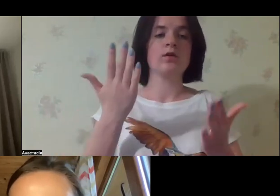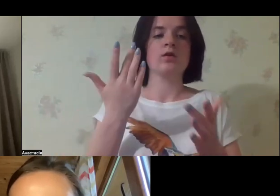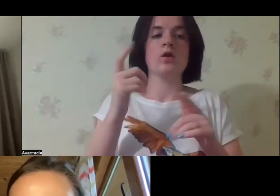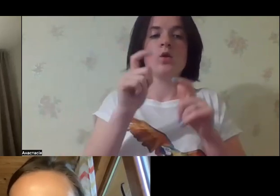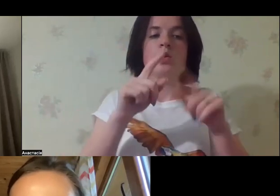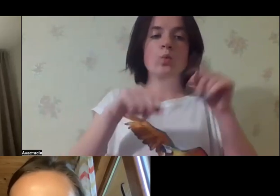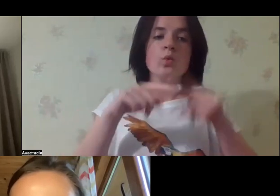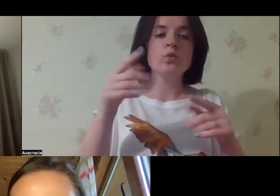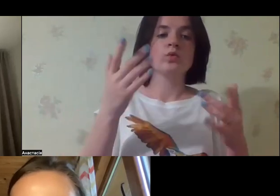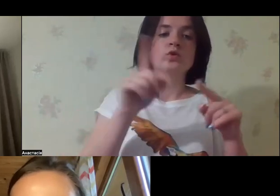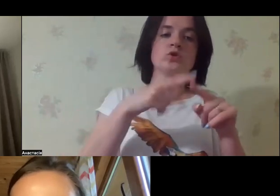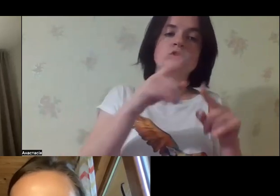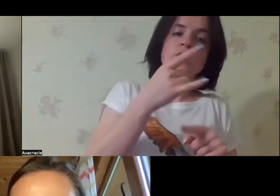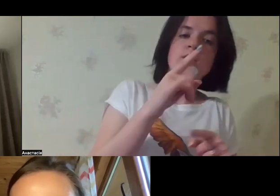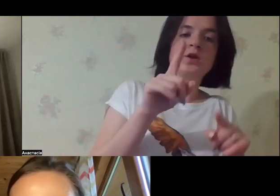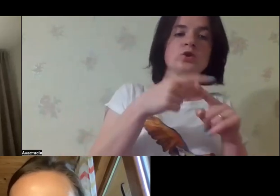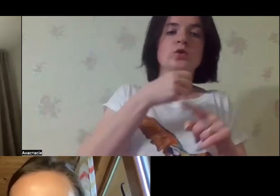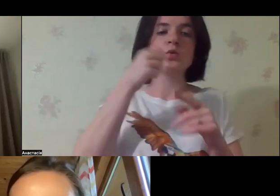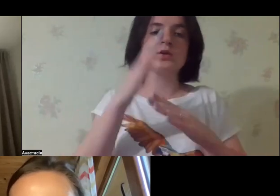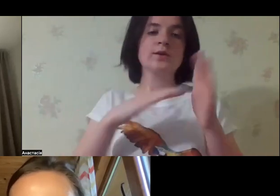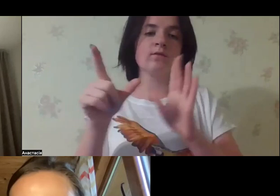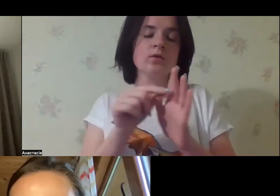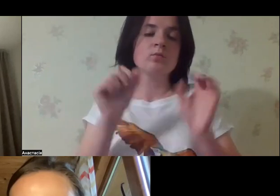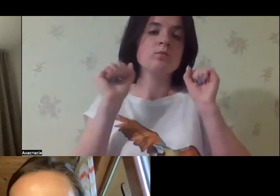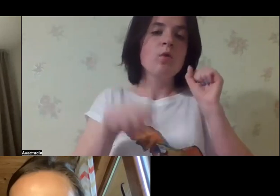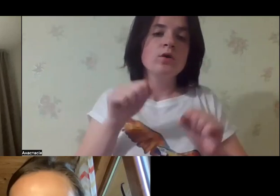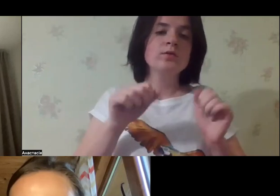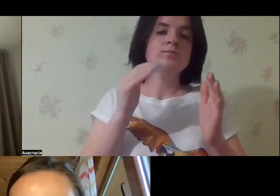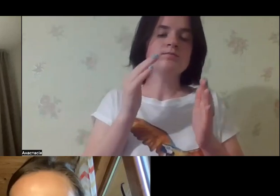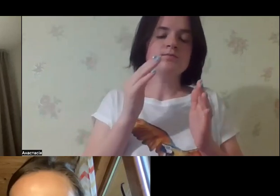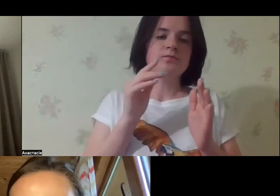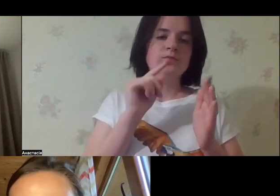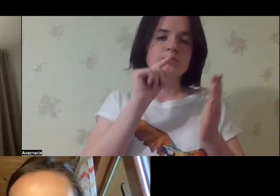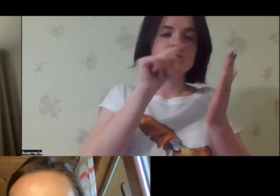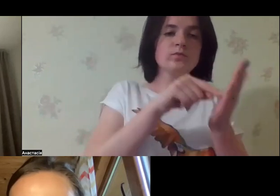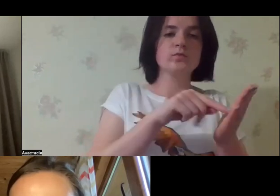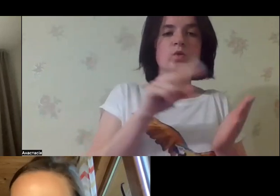every person with a disability or the family raising a child or adults with disability or